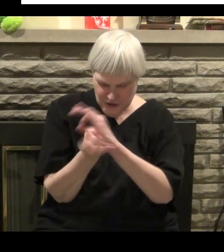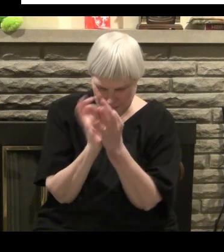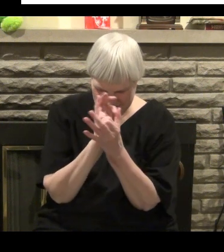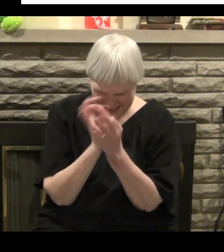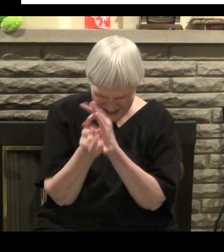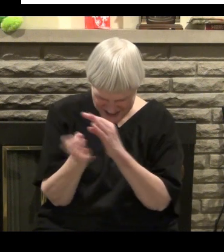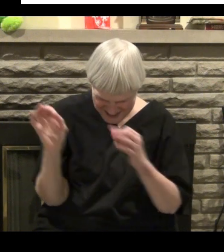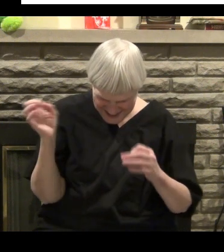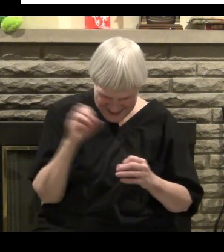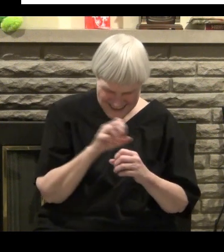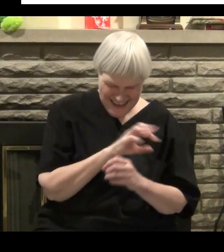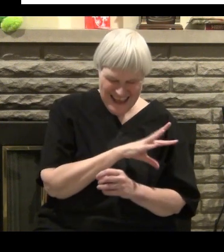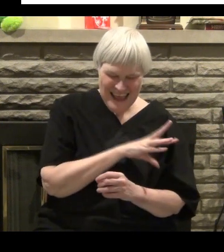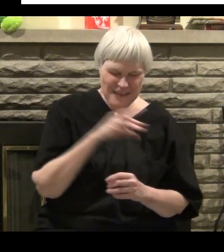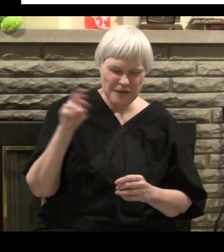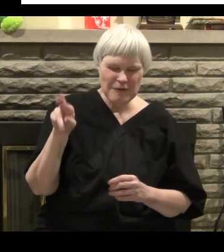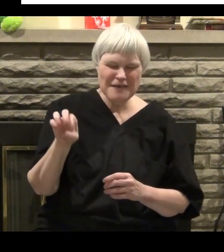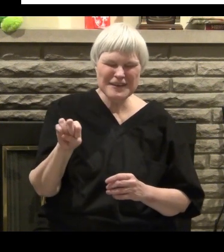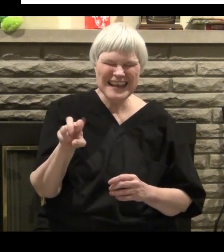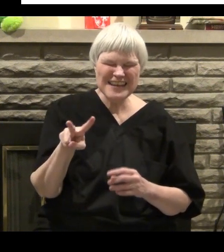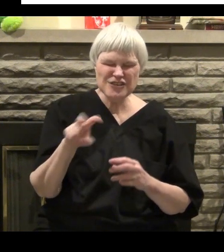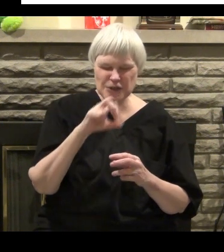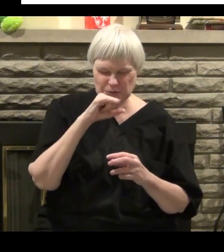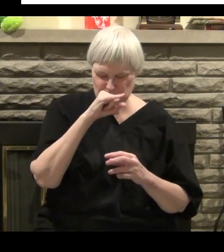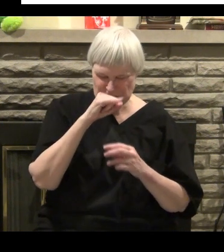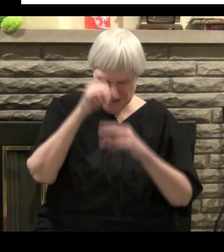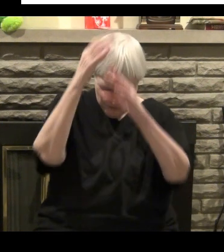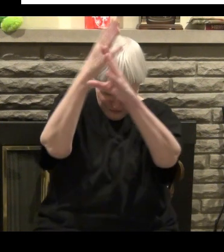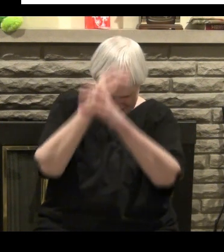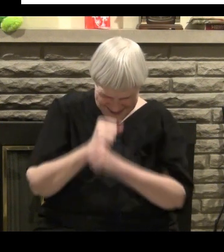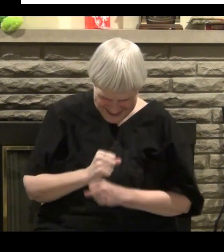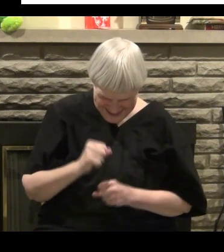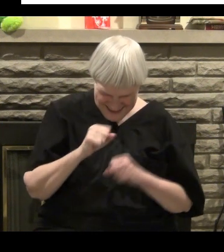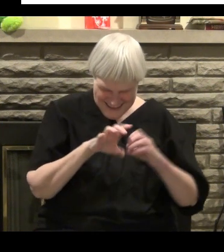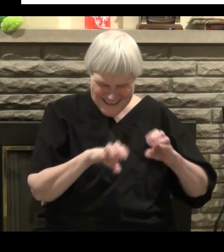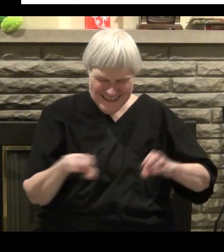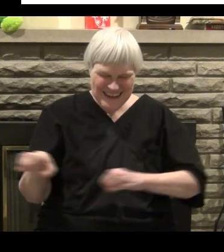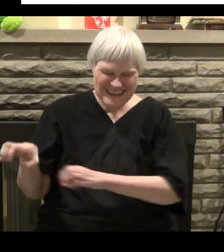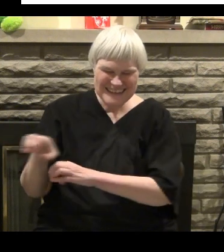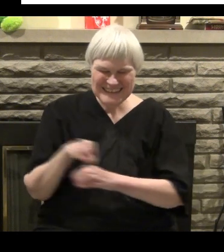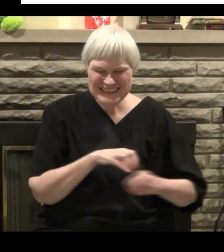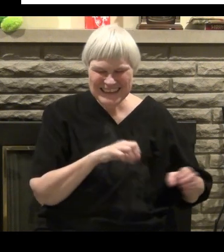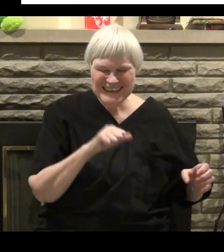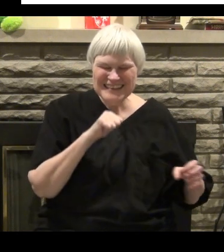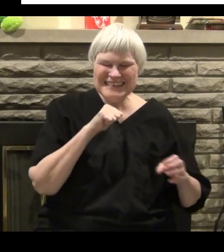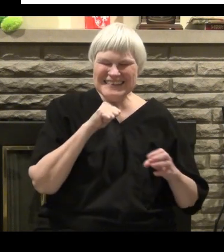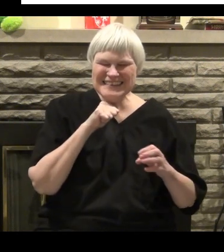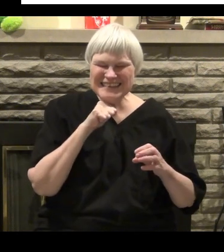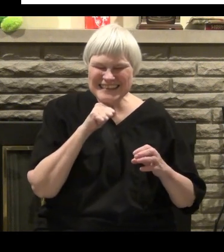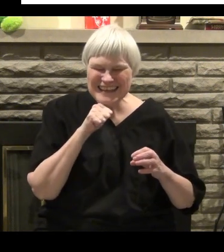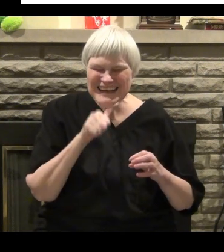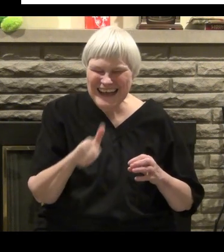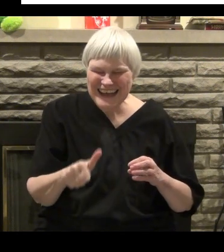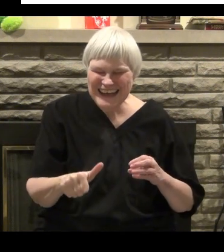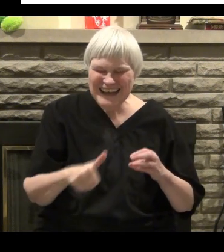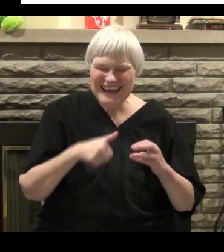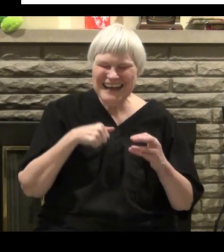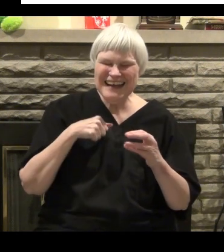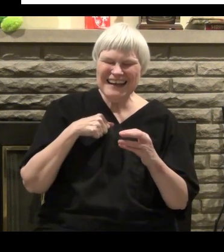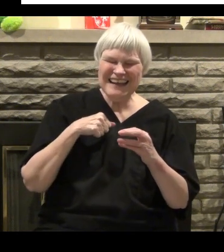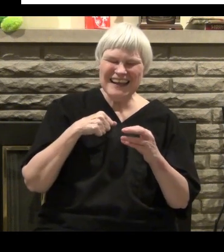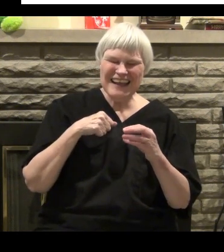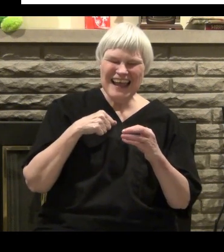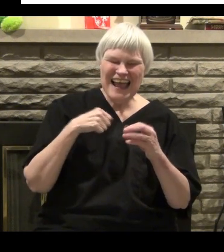They say as a result the church to whom the transmission and interpretation of revelation is